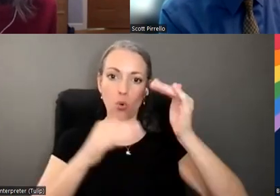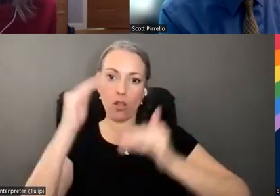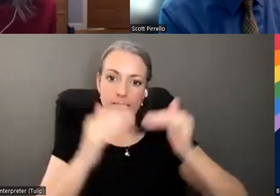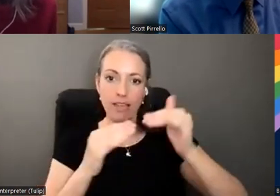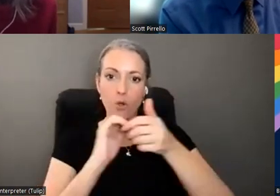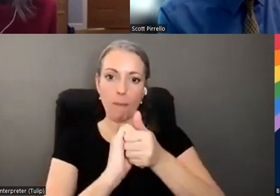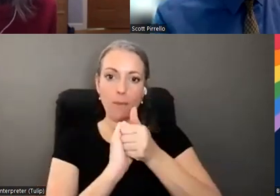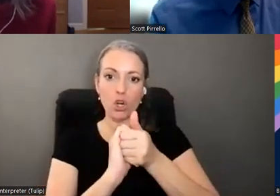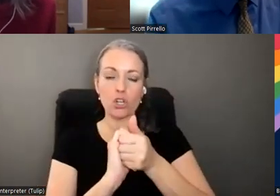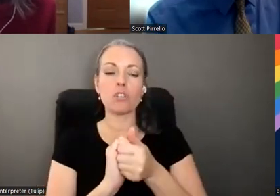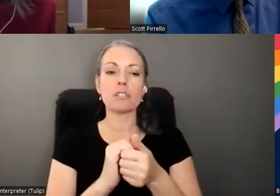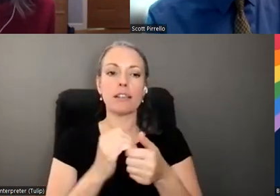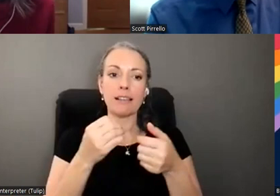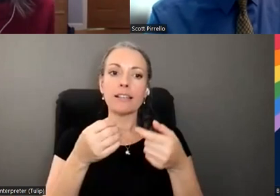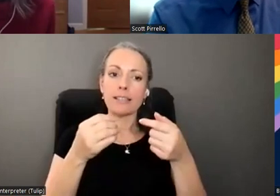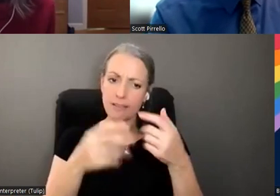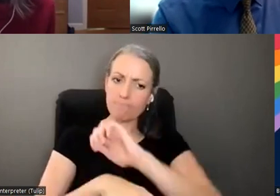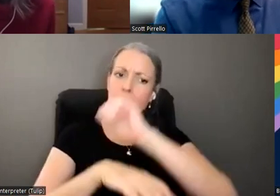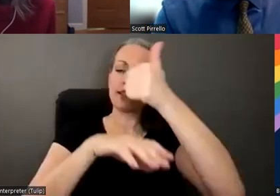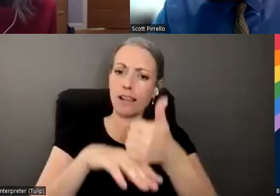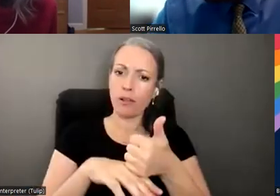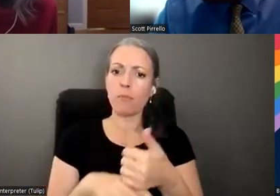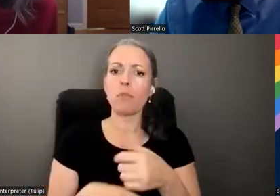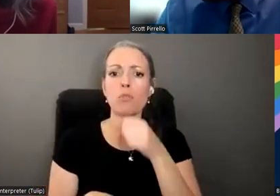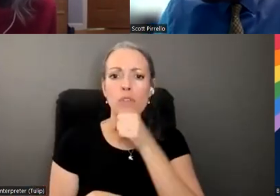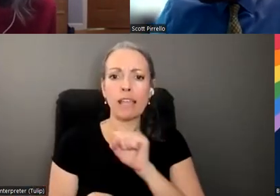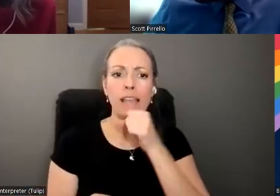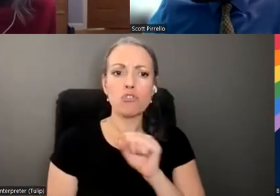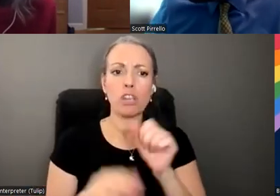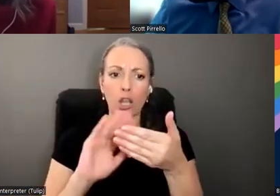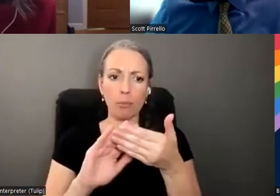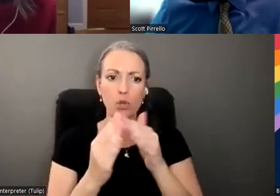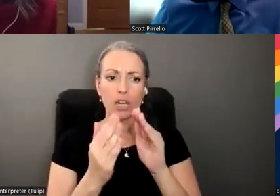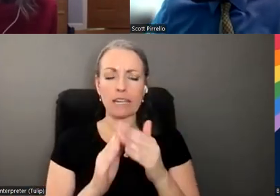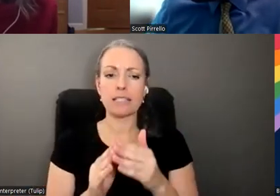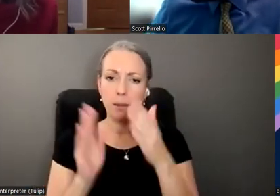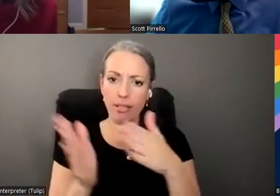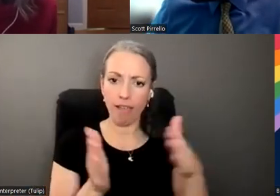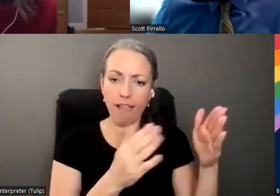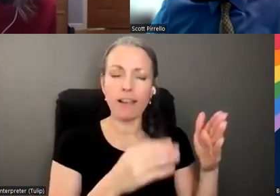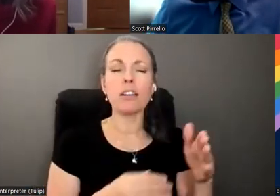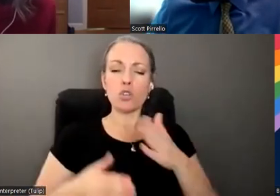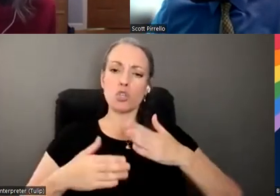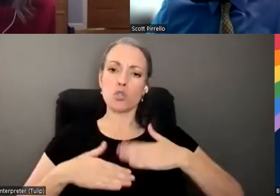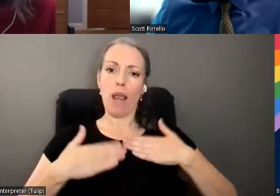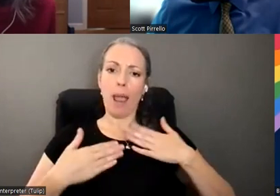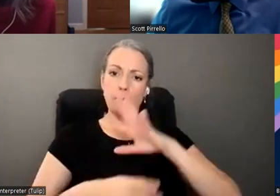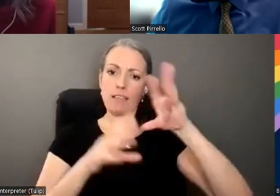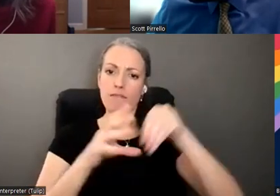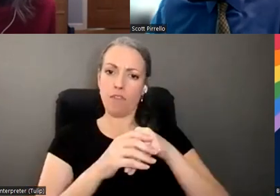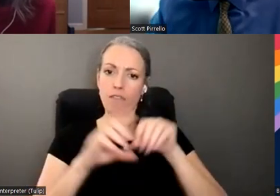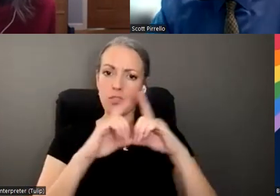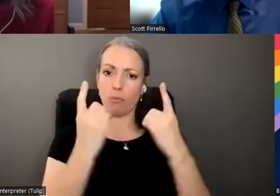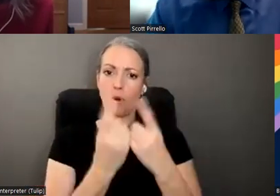implement aspects of the Master Plan on Aging in their communities. So we're, uh, very happy to have the participation of Department of